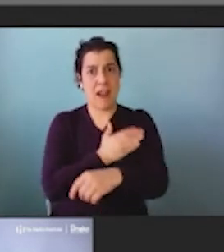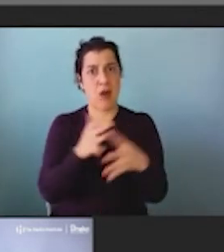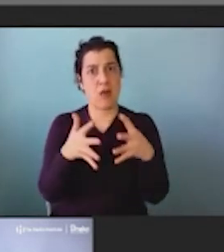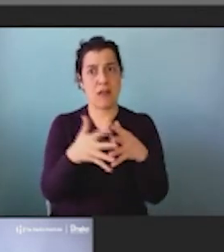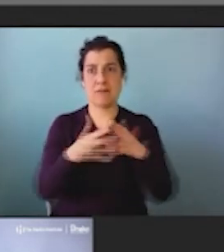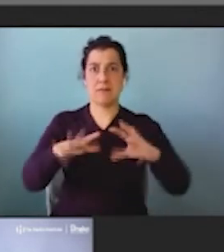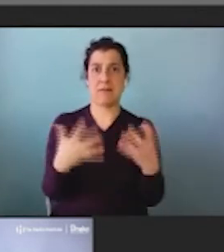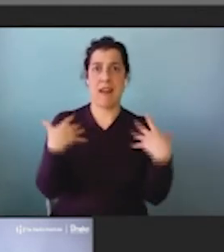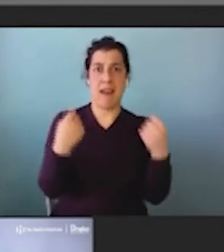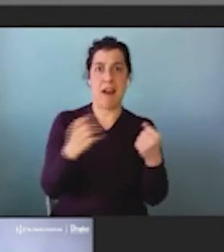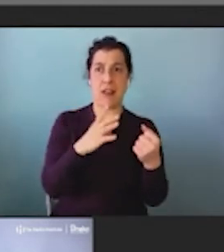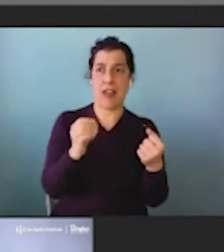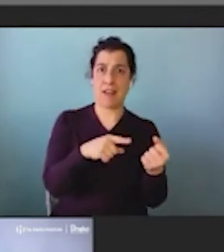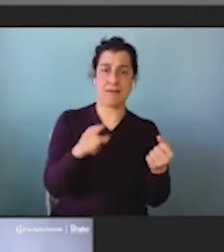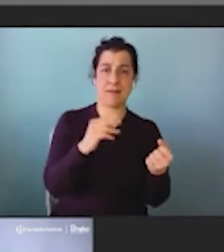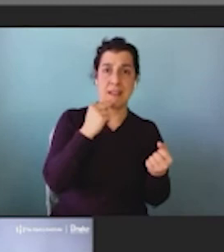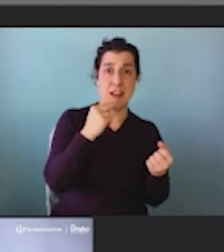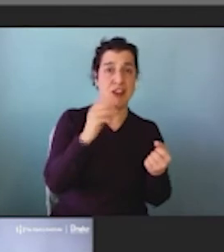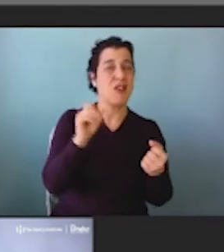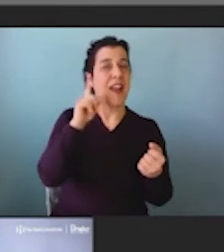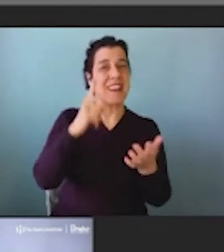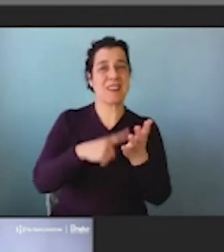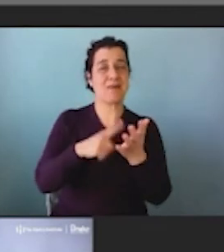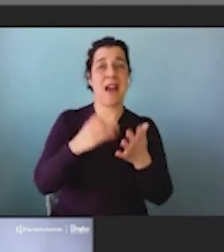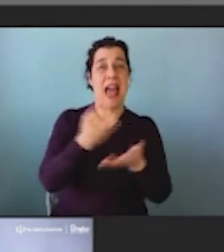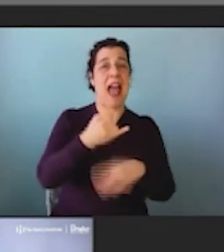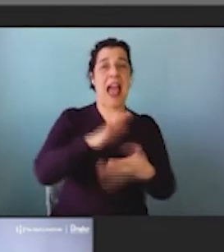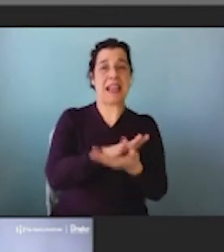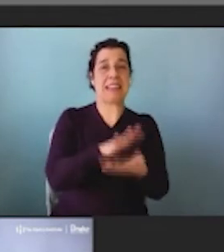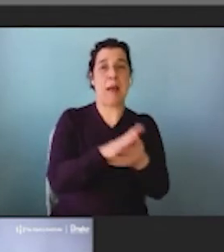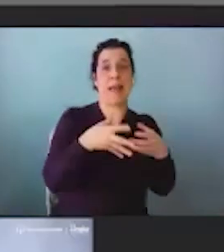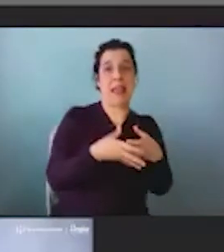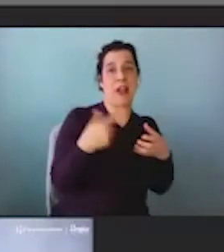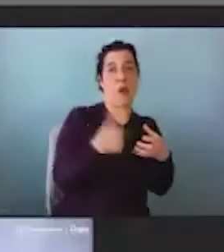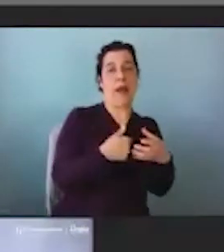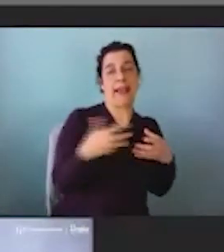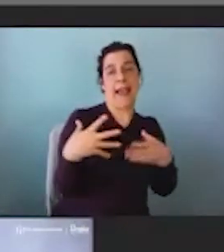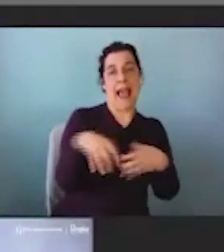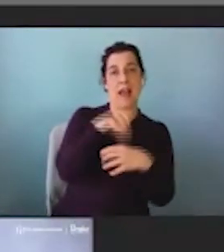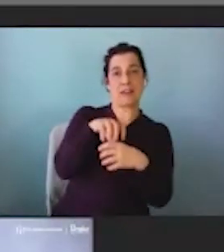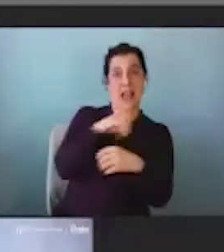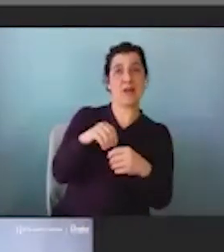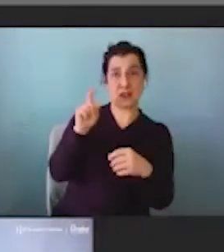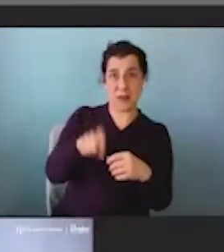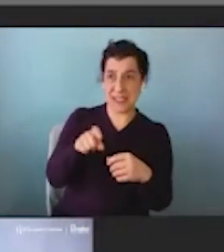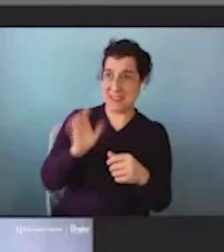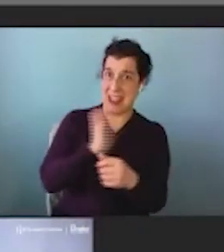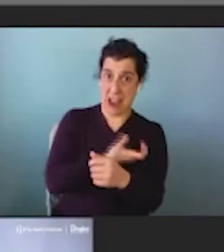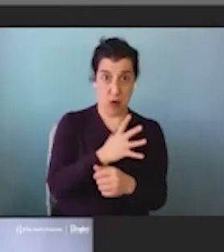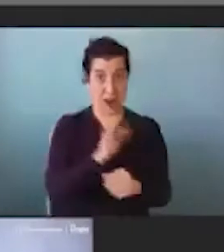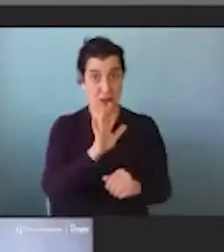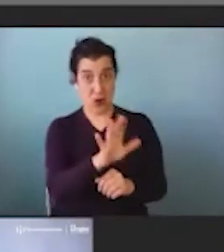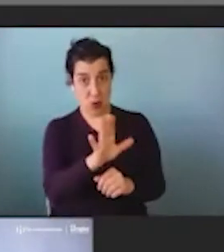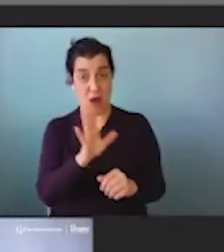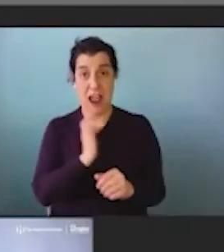so I think academic institutions have been on the sidelines too much, and we need institutes like yours and efforts like we're doing our public impact